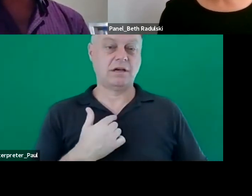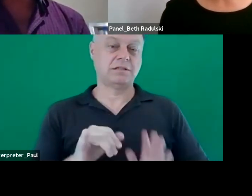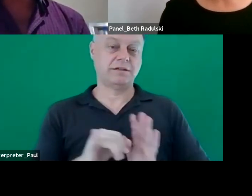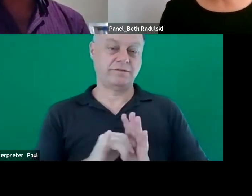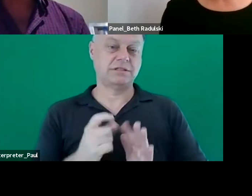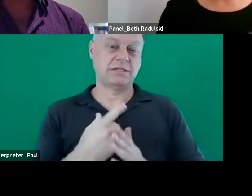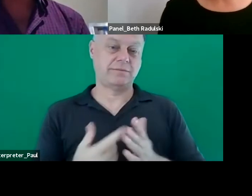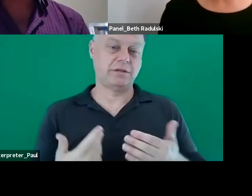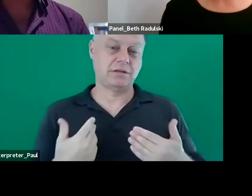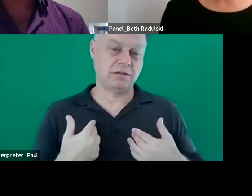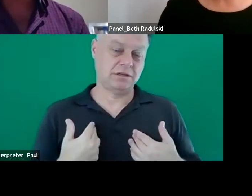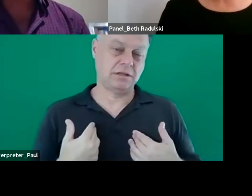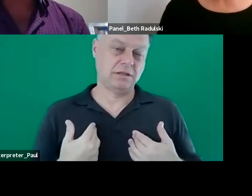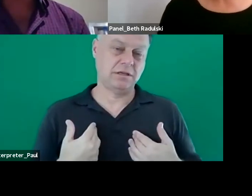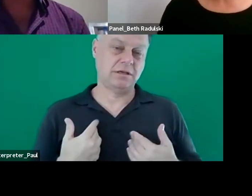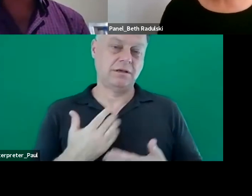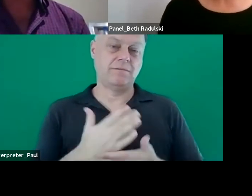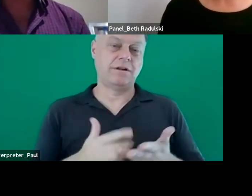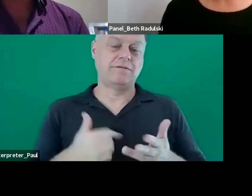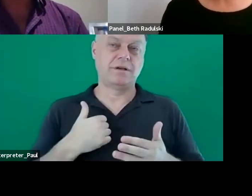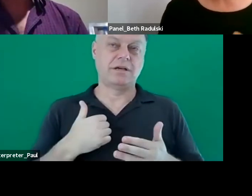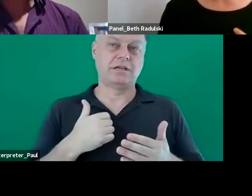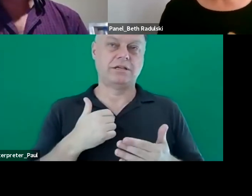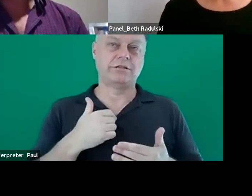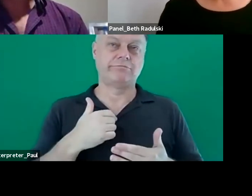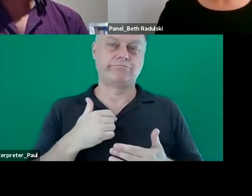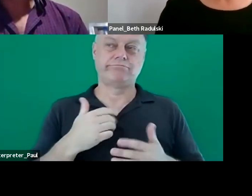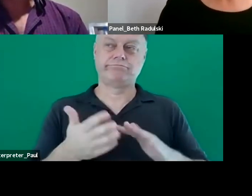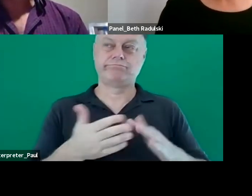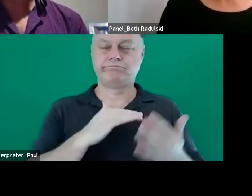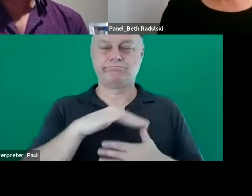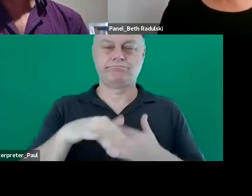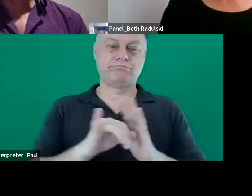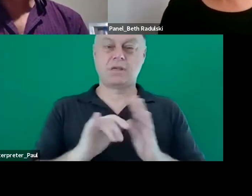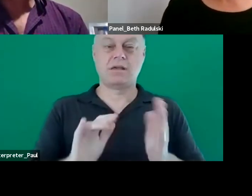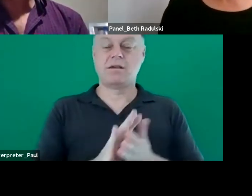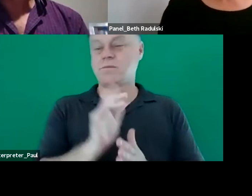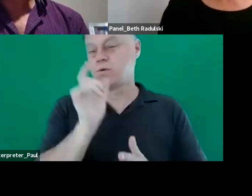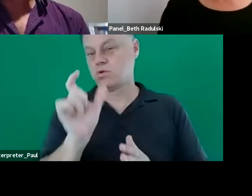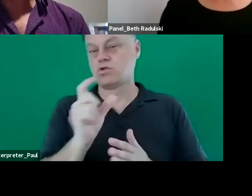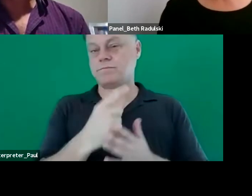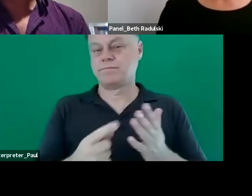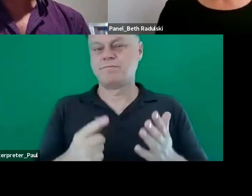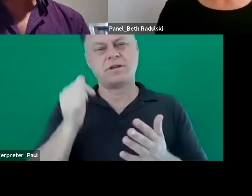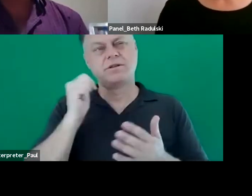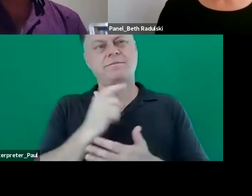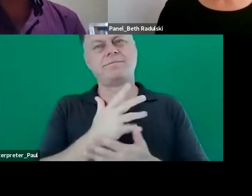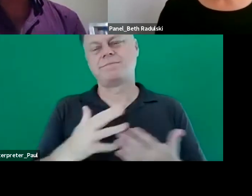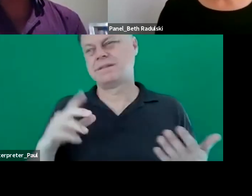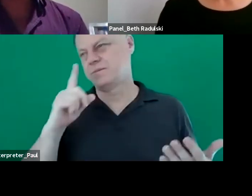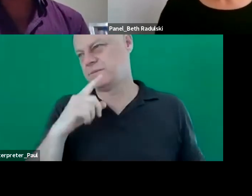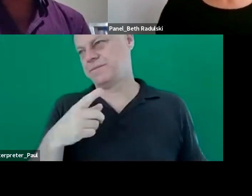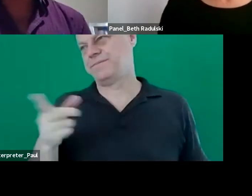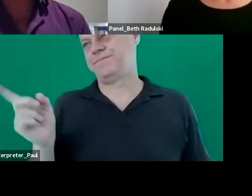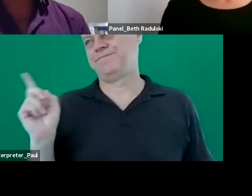disabled and i see that as part of my social identity so i'm happy to use that term but a lot of people um